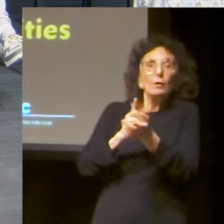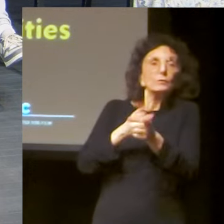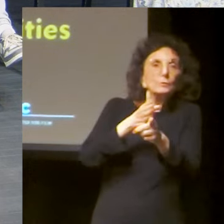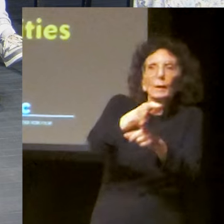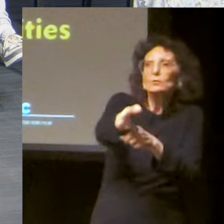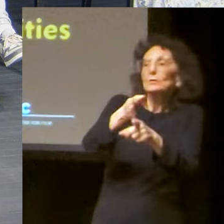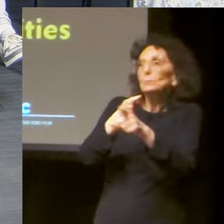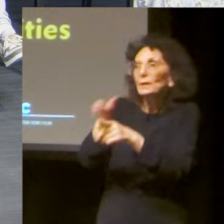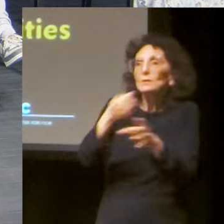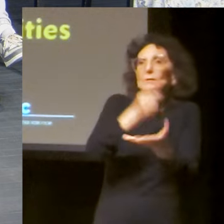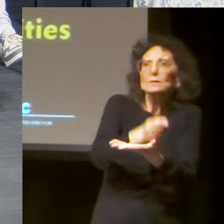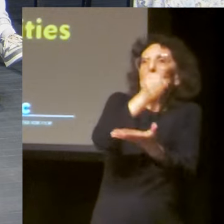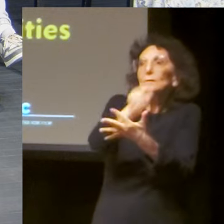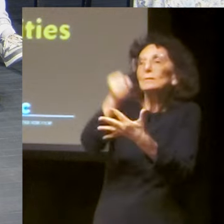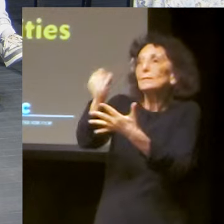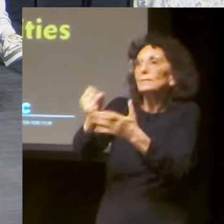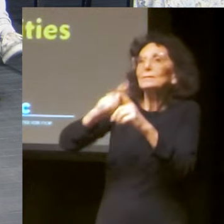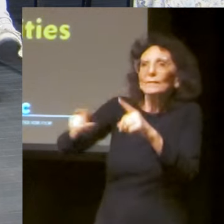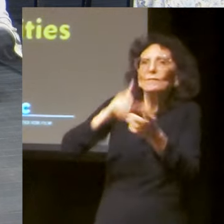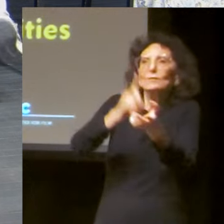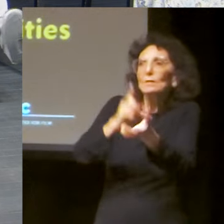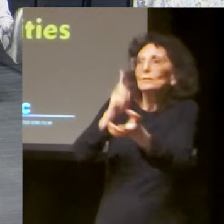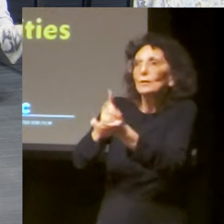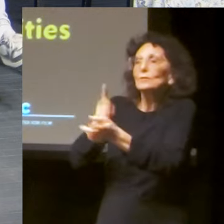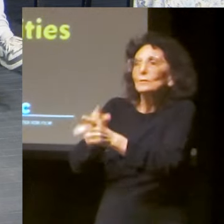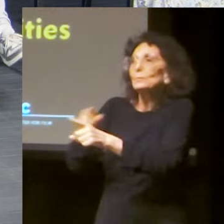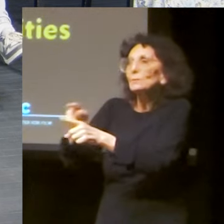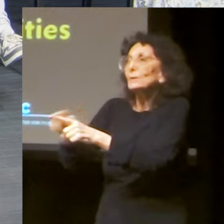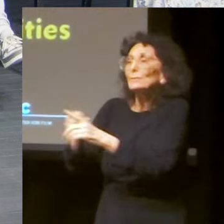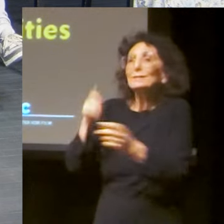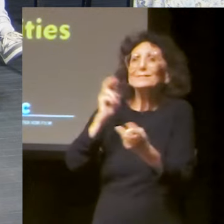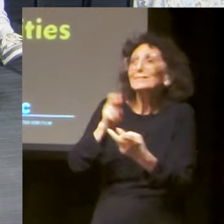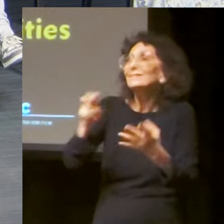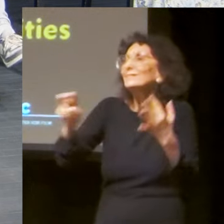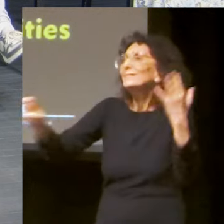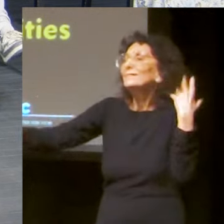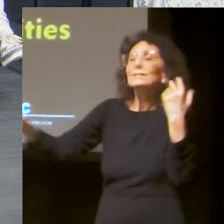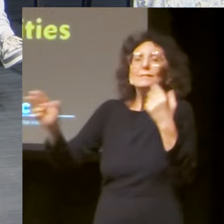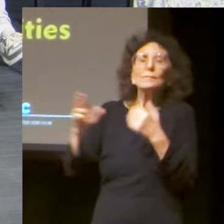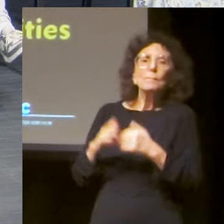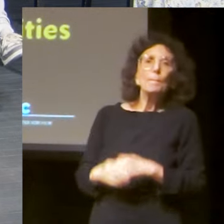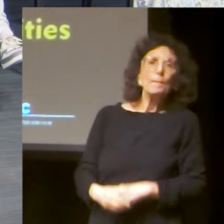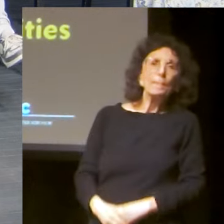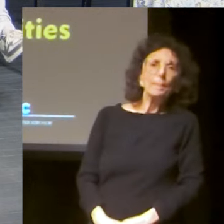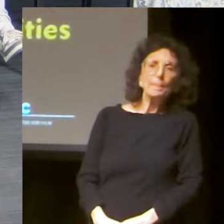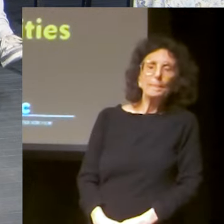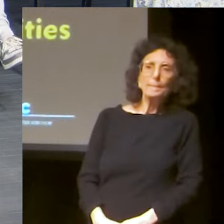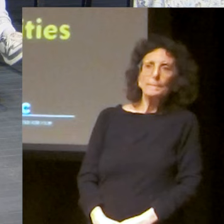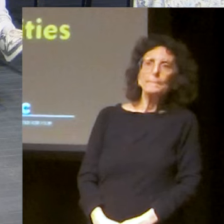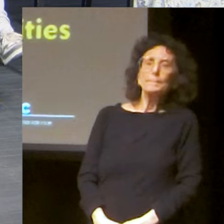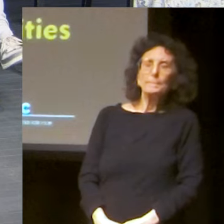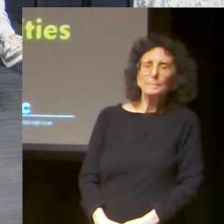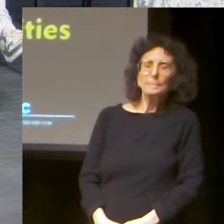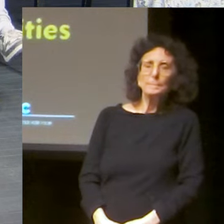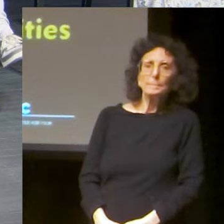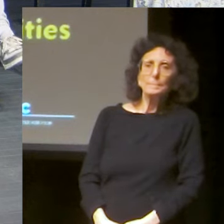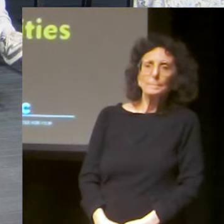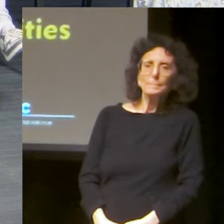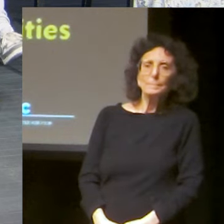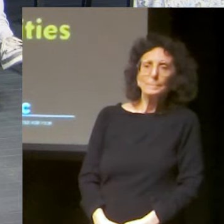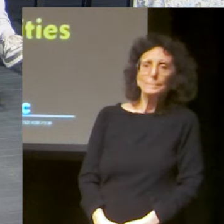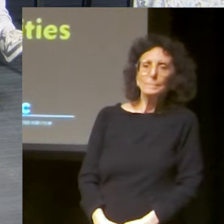I had to deal with that and taking him to specialists after specialists after